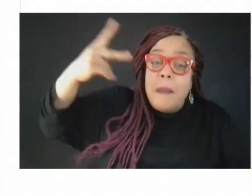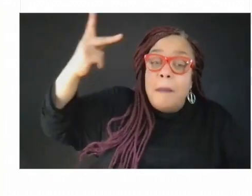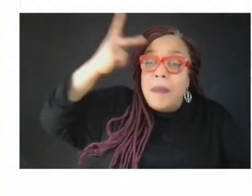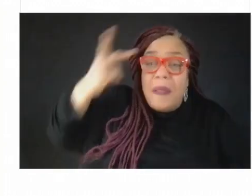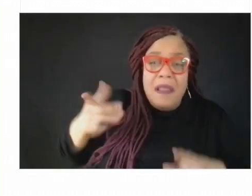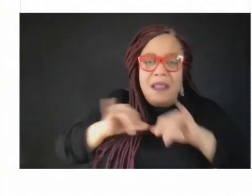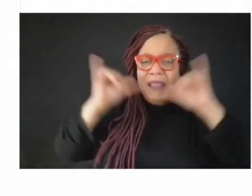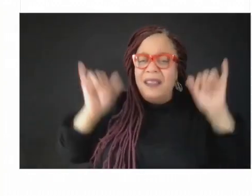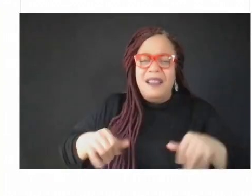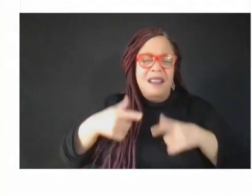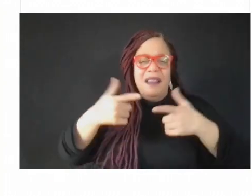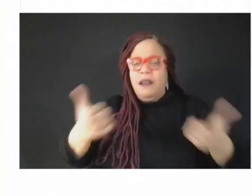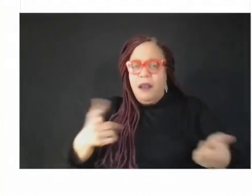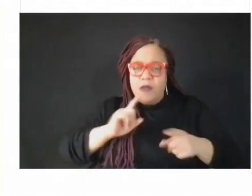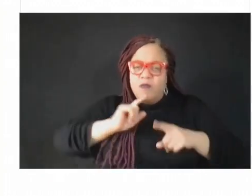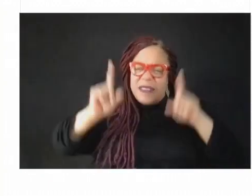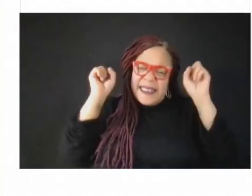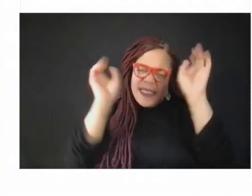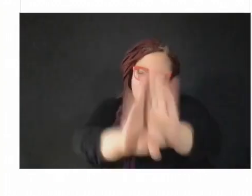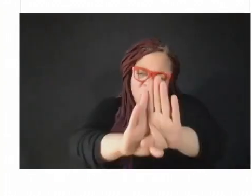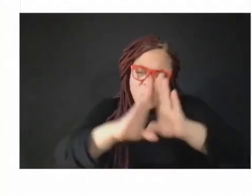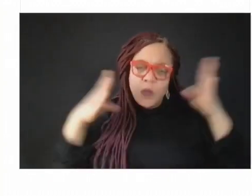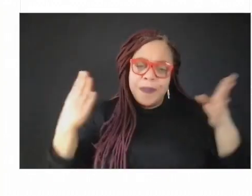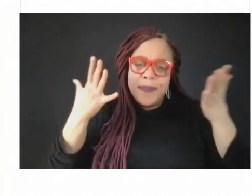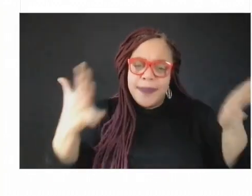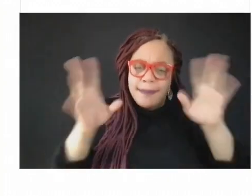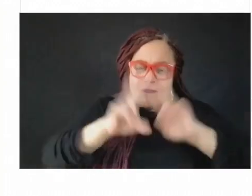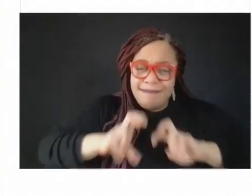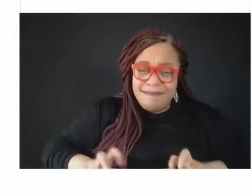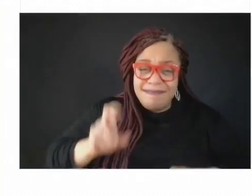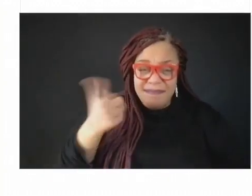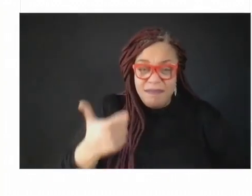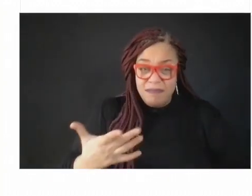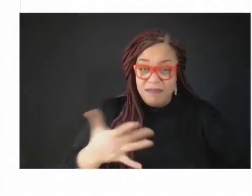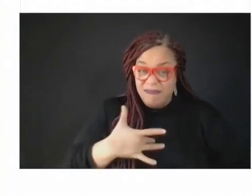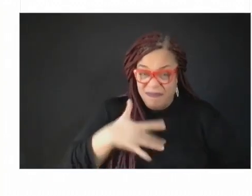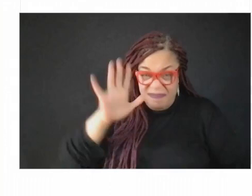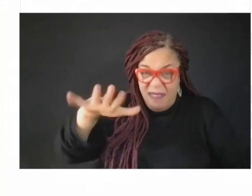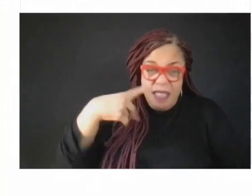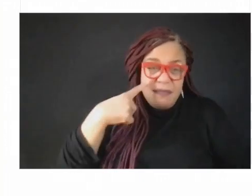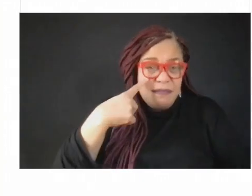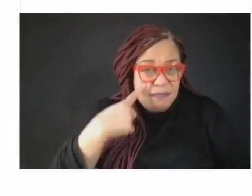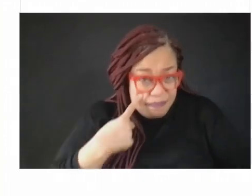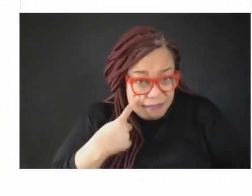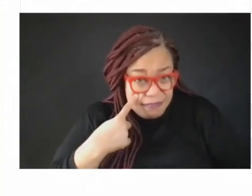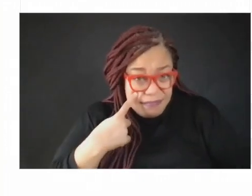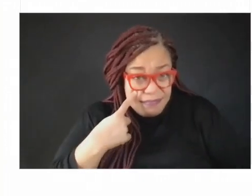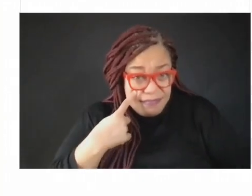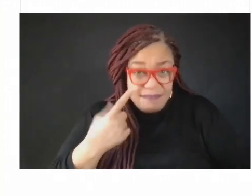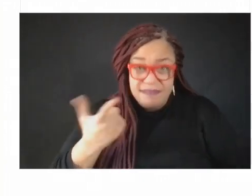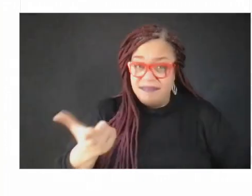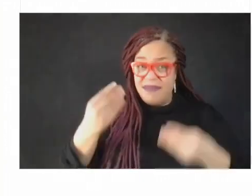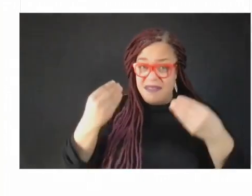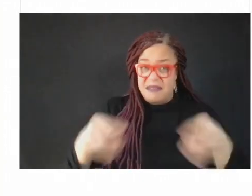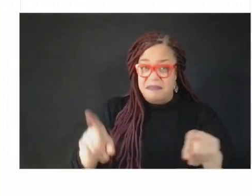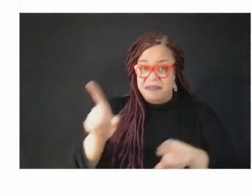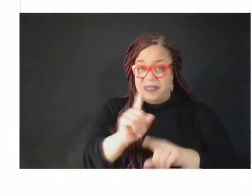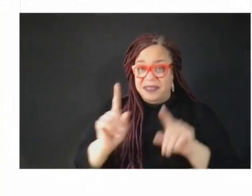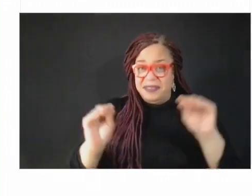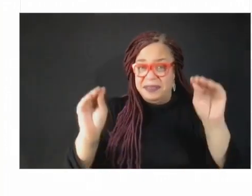not seeing these initiatives bear down in anything more than short-lived. So,